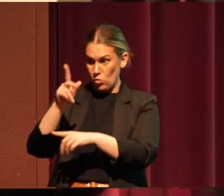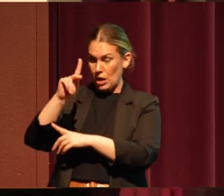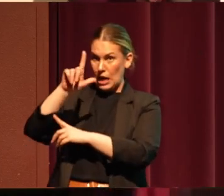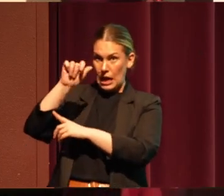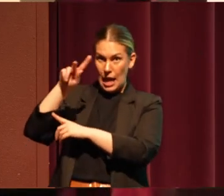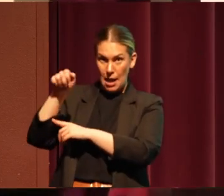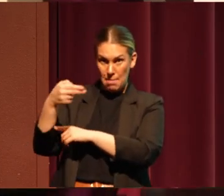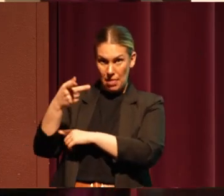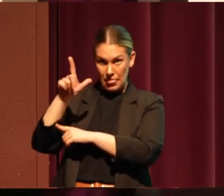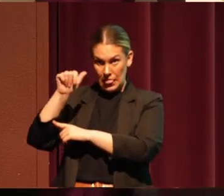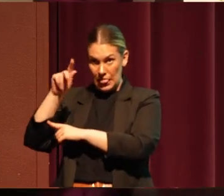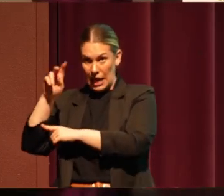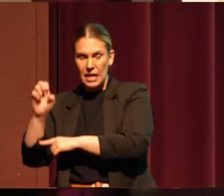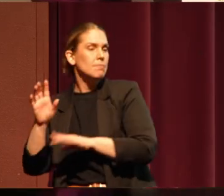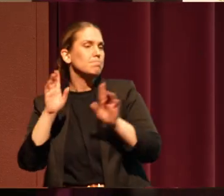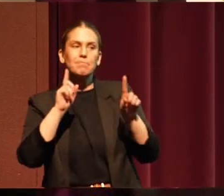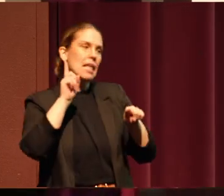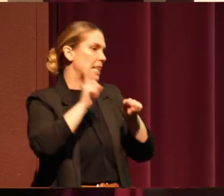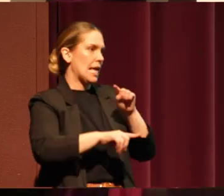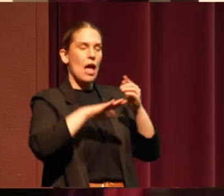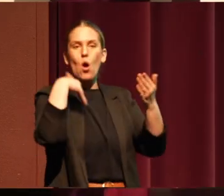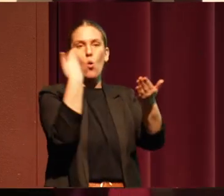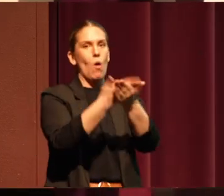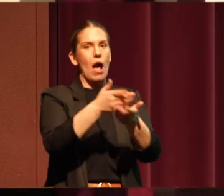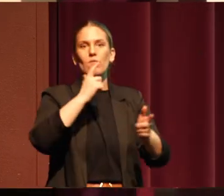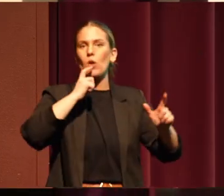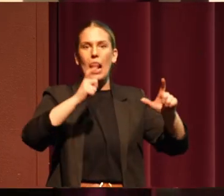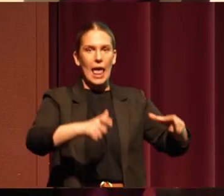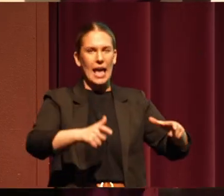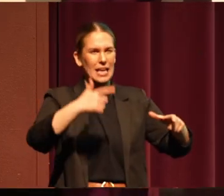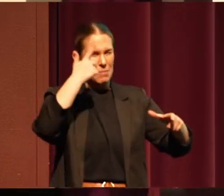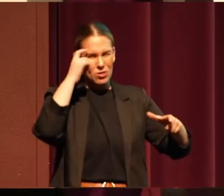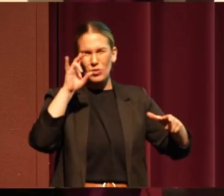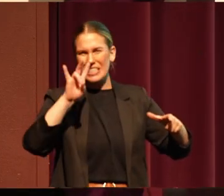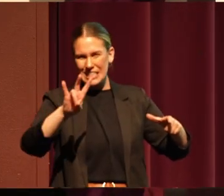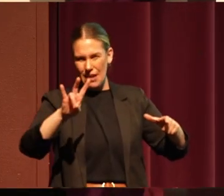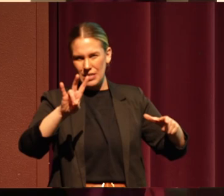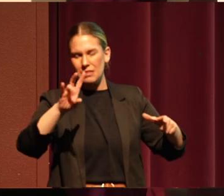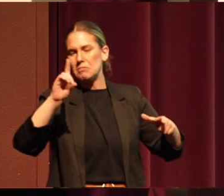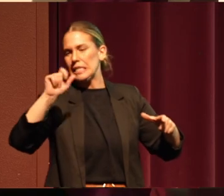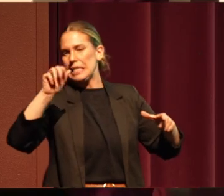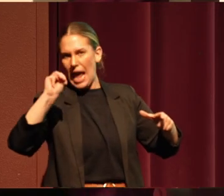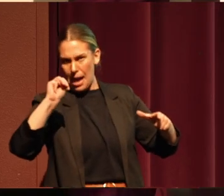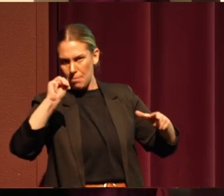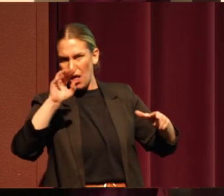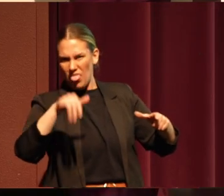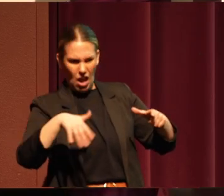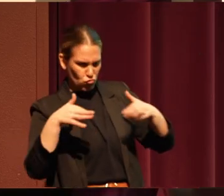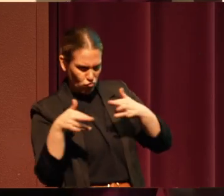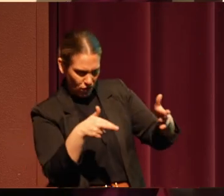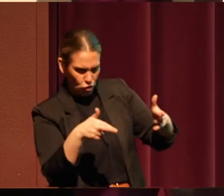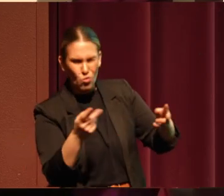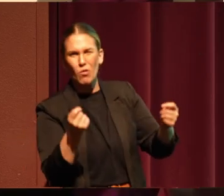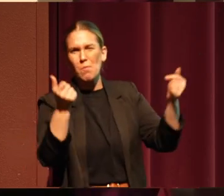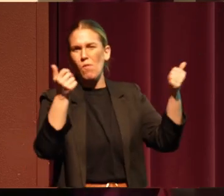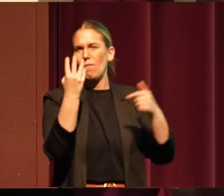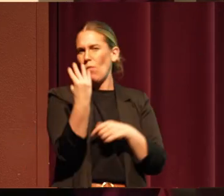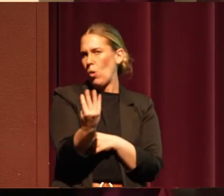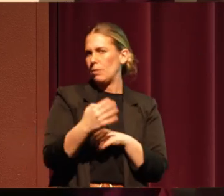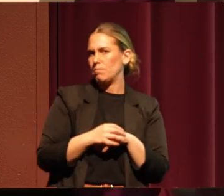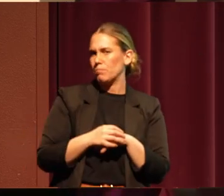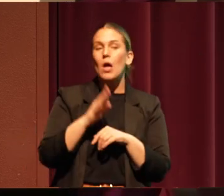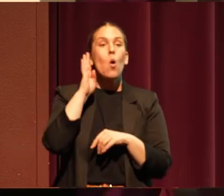They will not be able to get to the lake because there are seven dams on the Klamath and we're removing four. It will open up